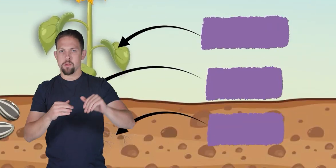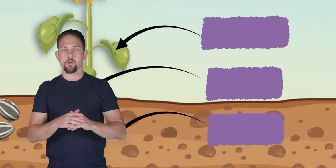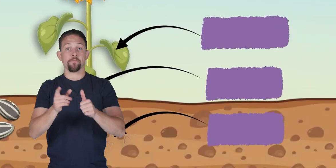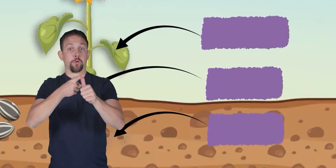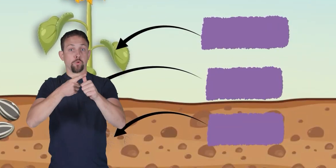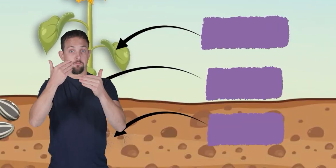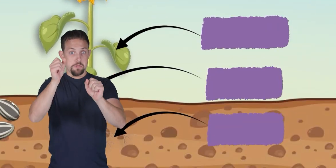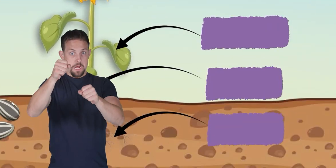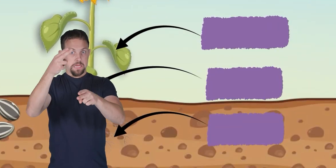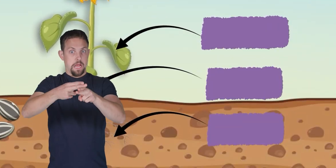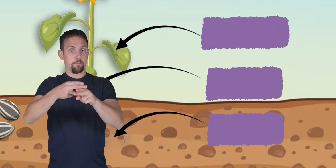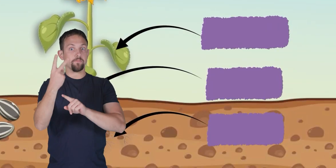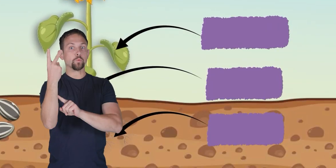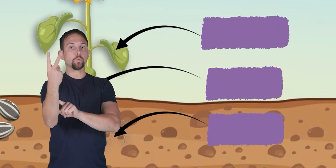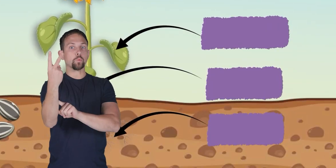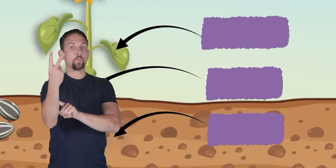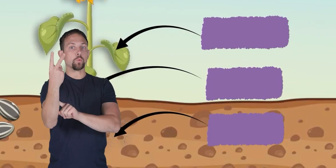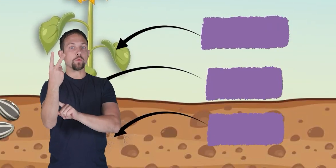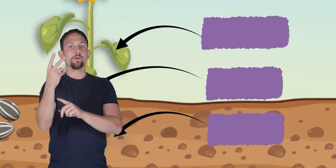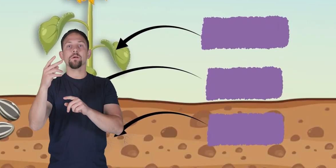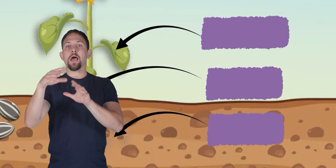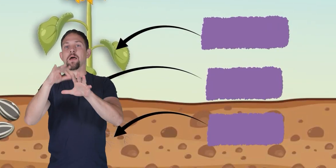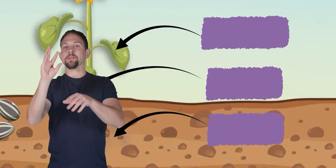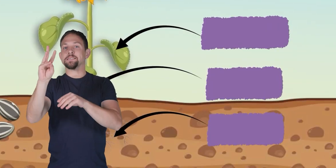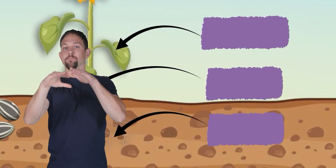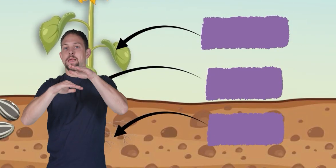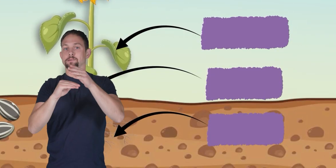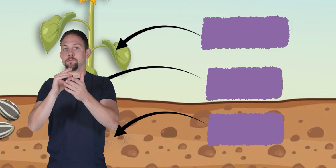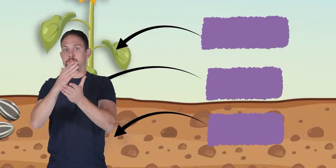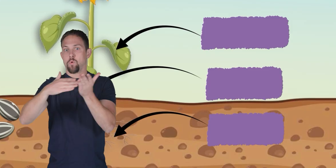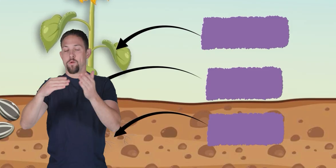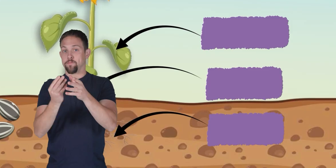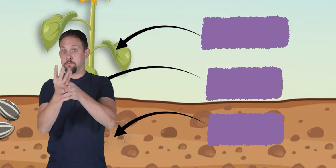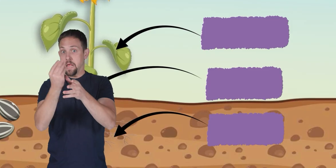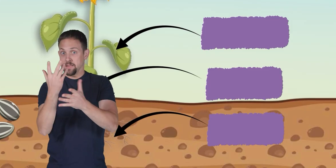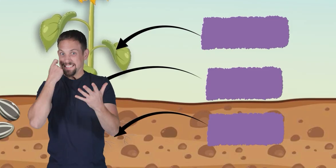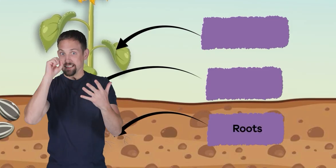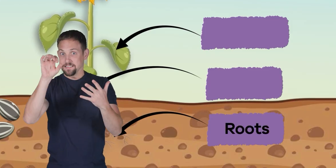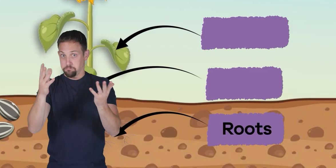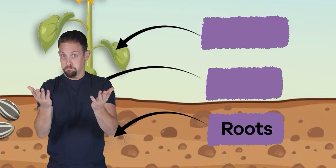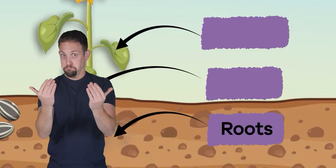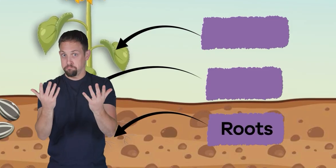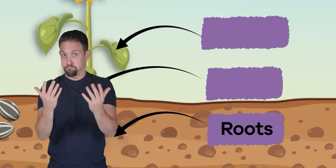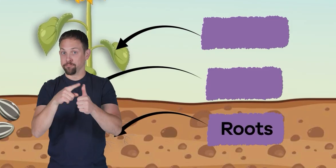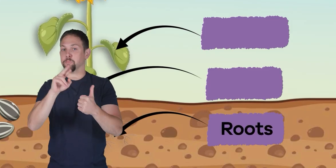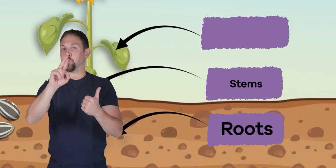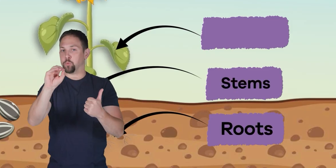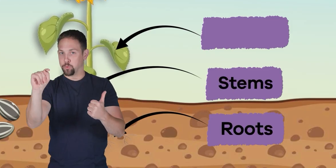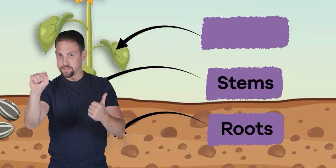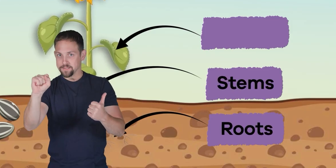first can you name two out of the six basic parts of a plant roots